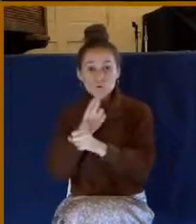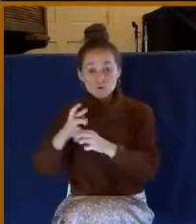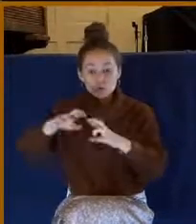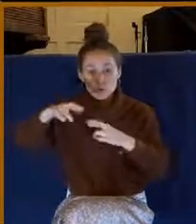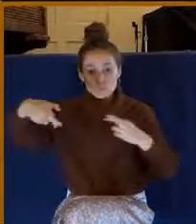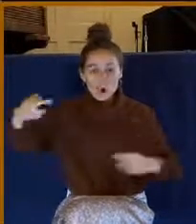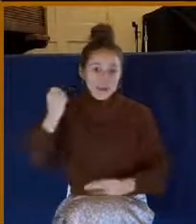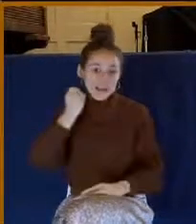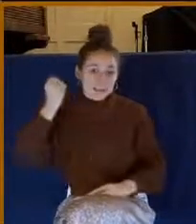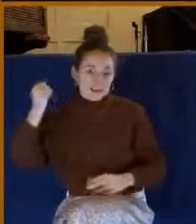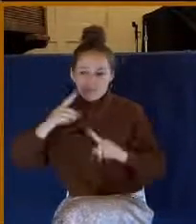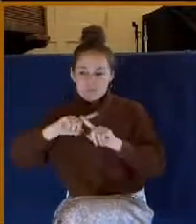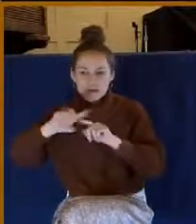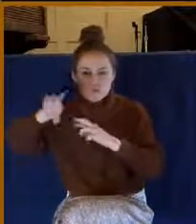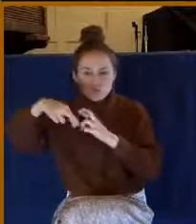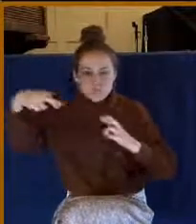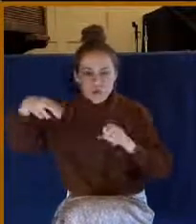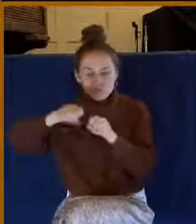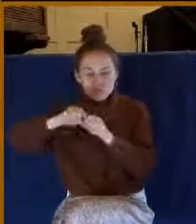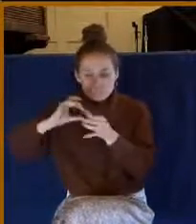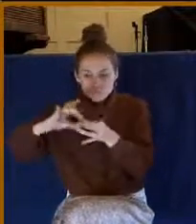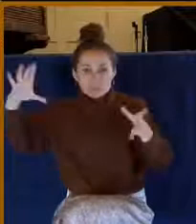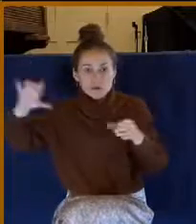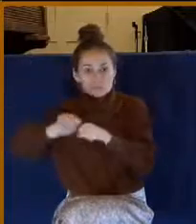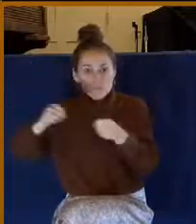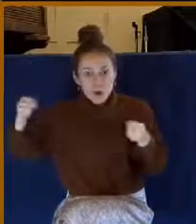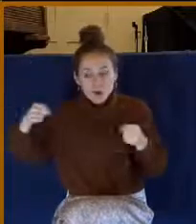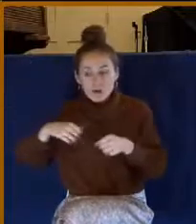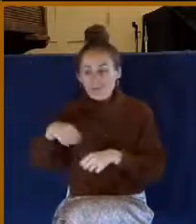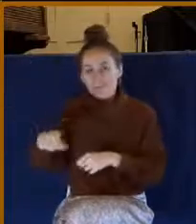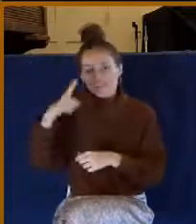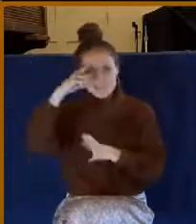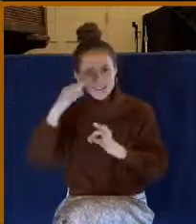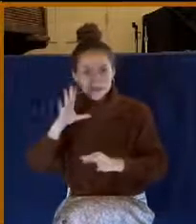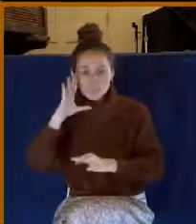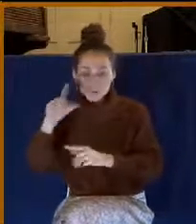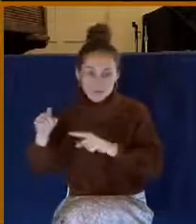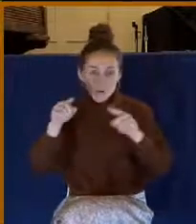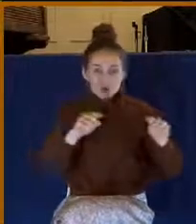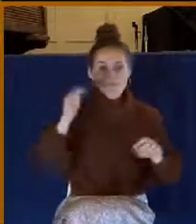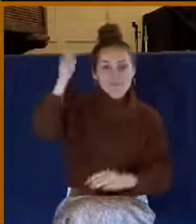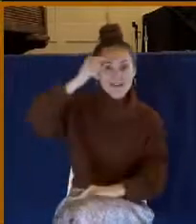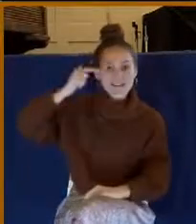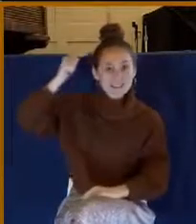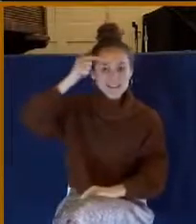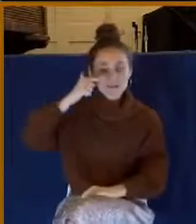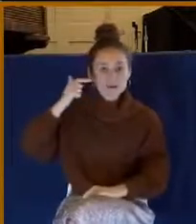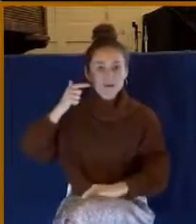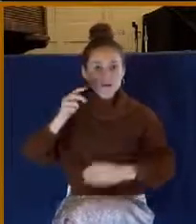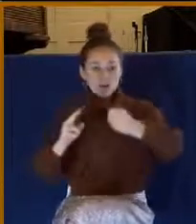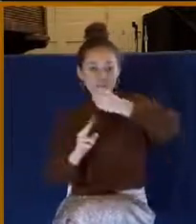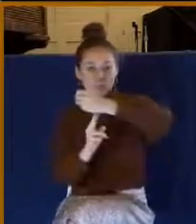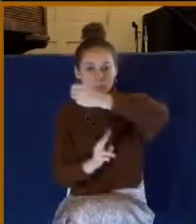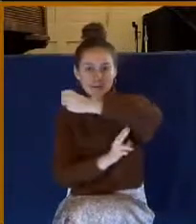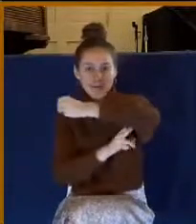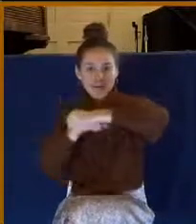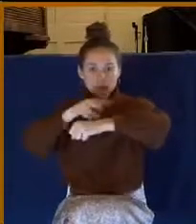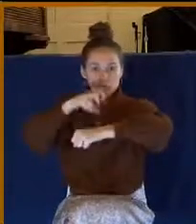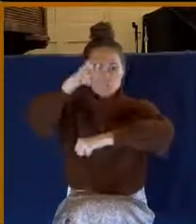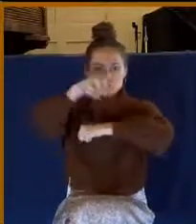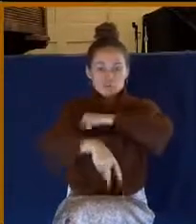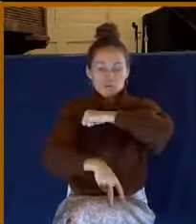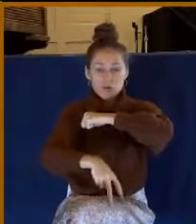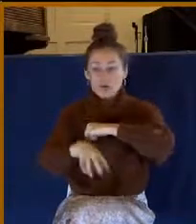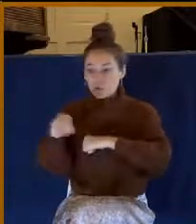And then he decided he was going to drown himself in the Timms River there in London. And he got a carriage driver to take him out, but it was one of those London nights where